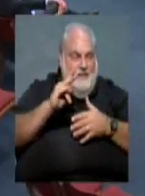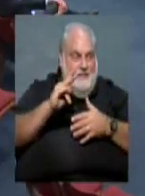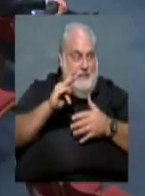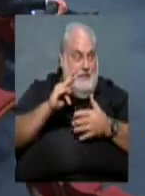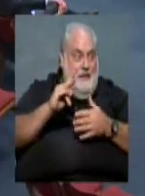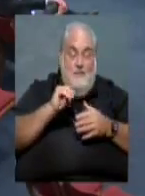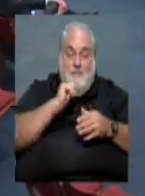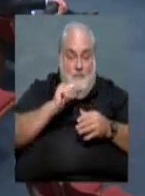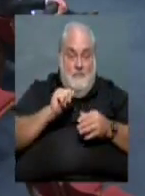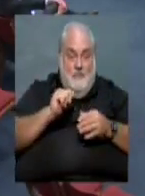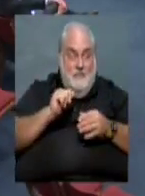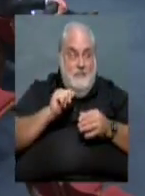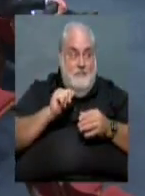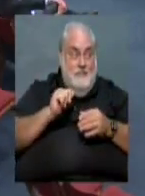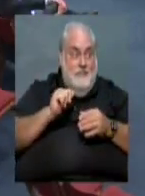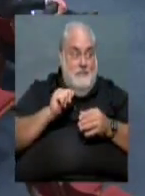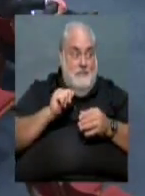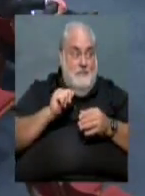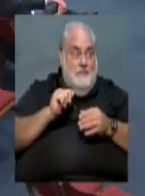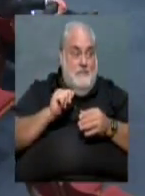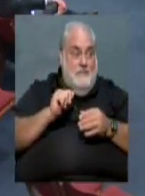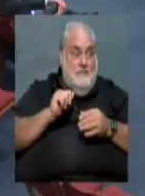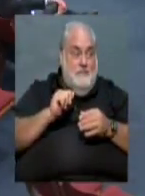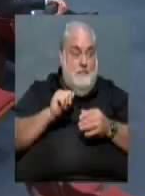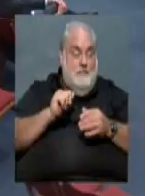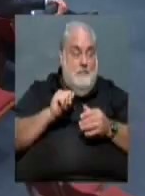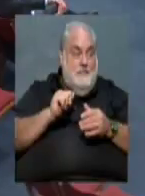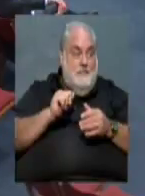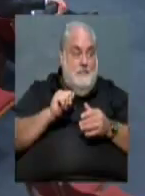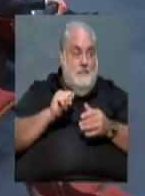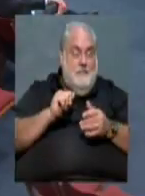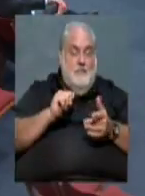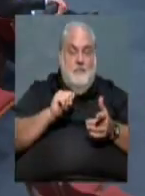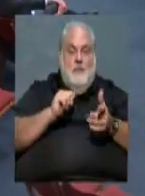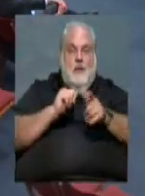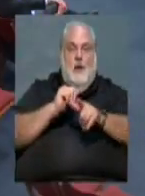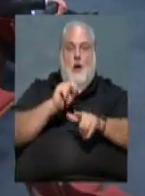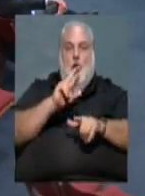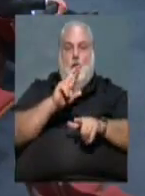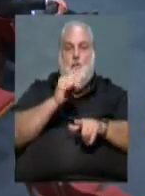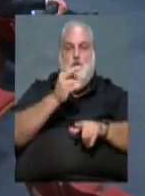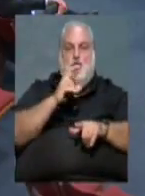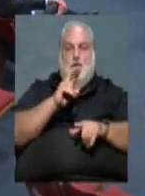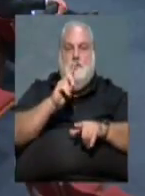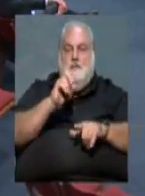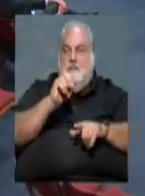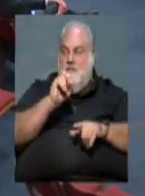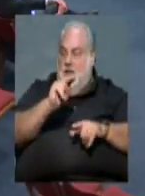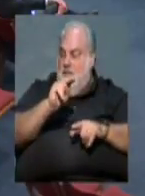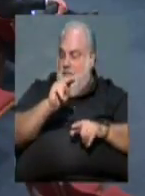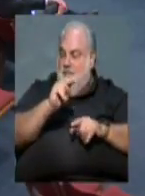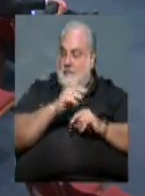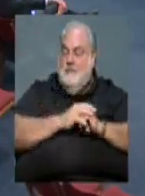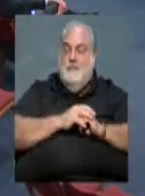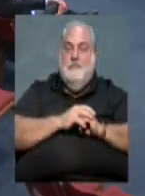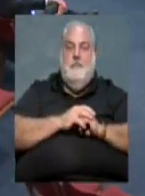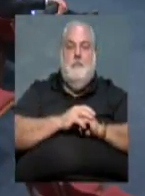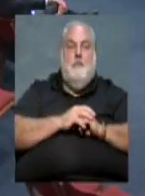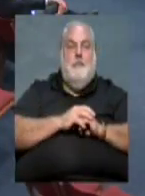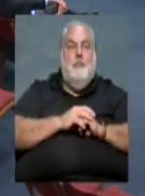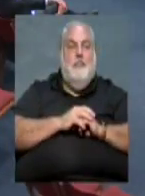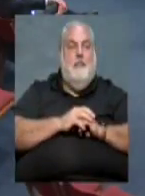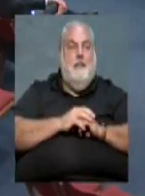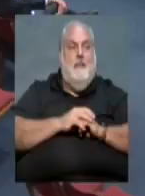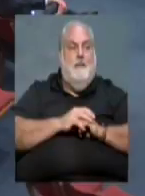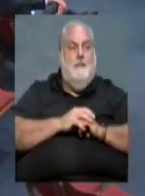If not, yes, Director Richardson. Thank you, Mayor. I have a question for